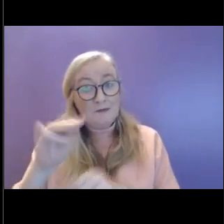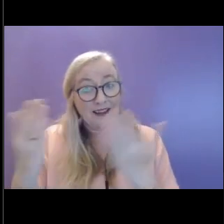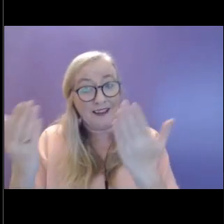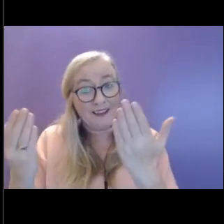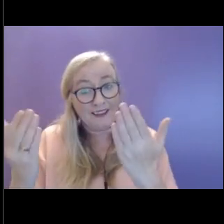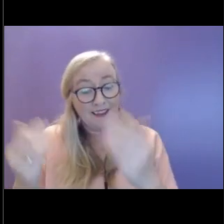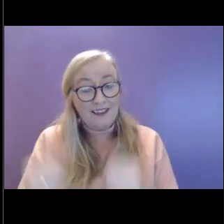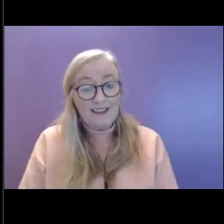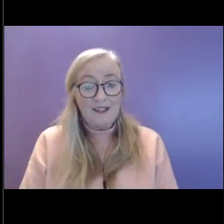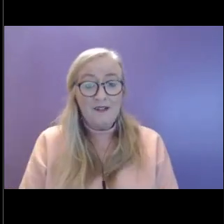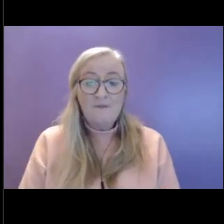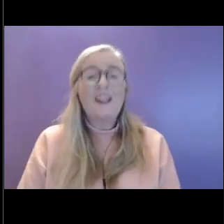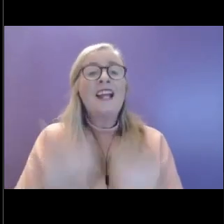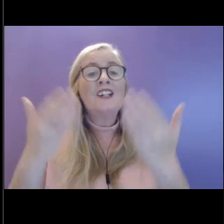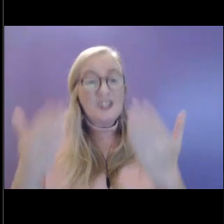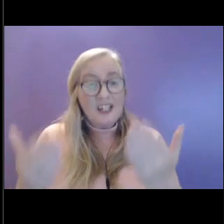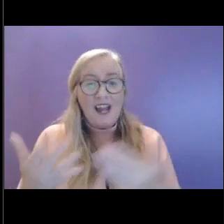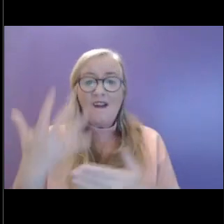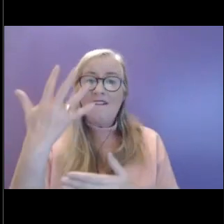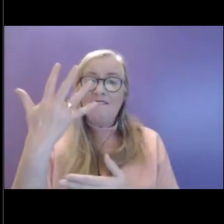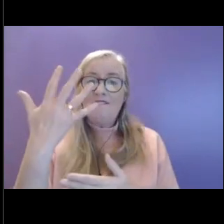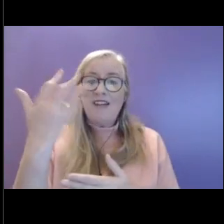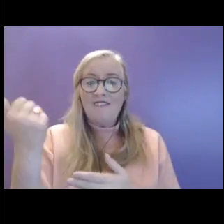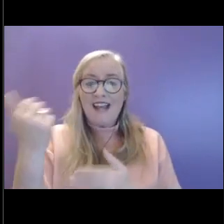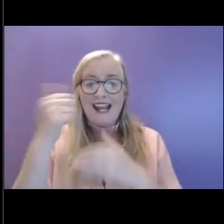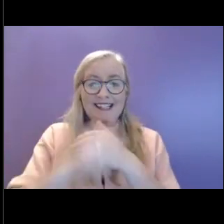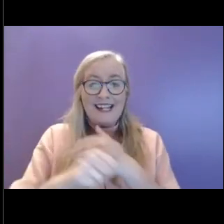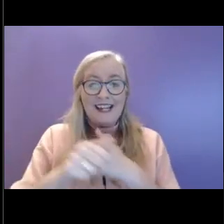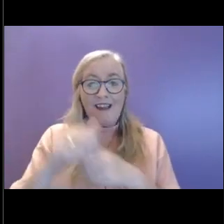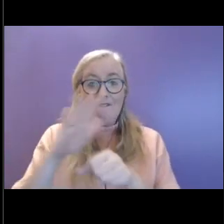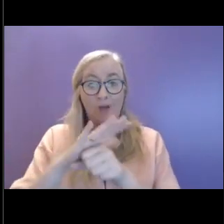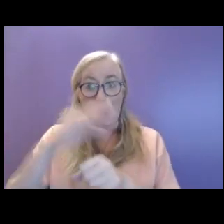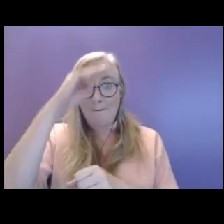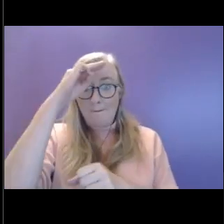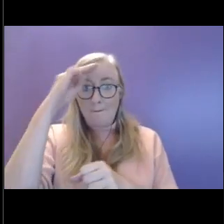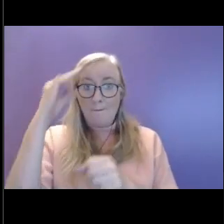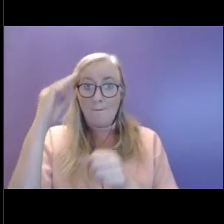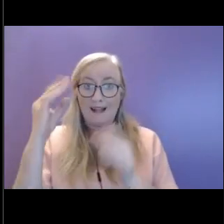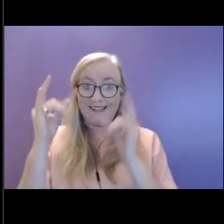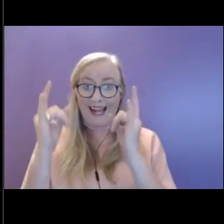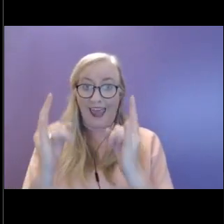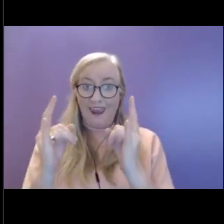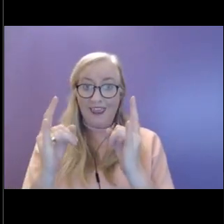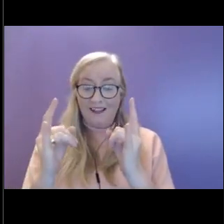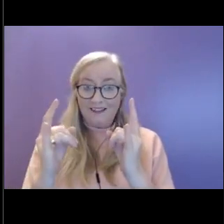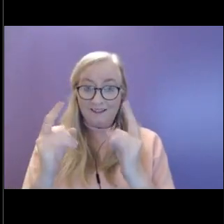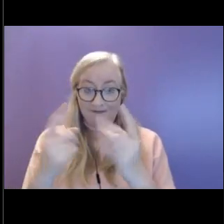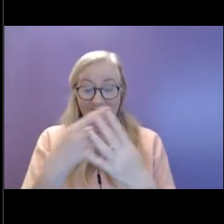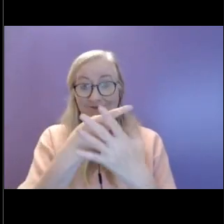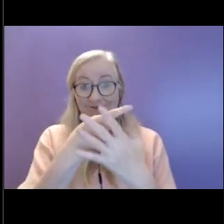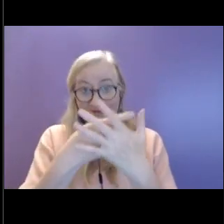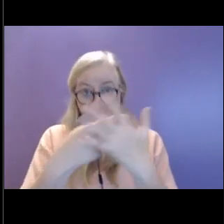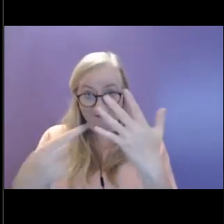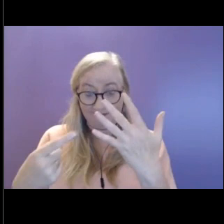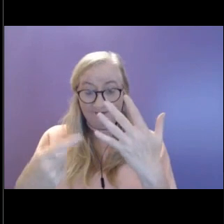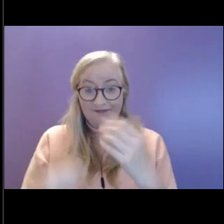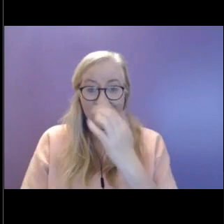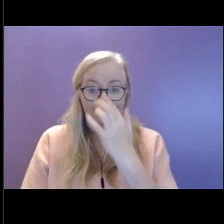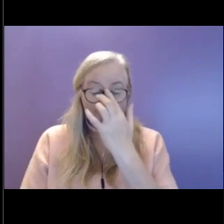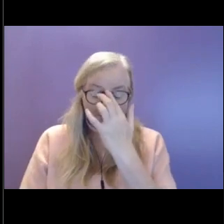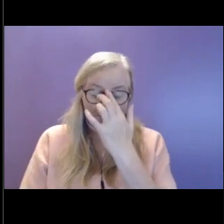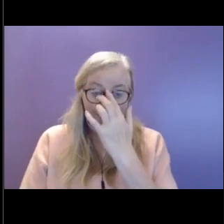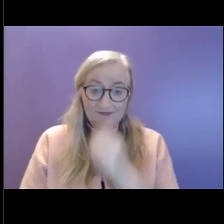So it moves us on to the five a day for mental health, which it talks about a lot, although we don't own it. It's a pretty